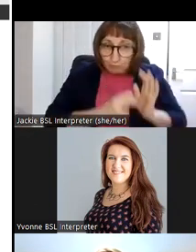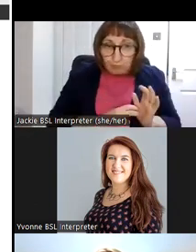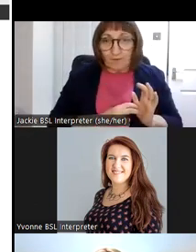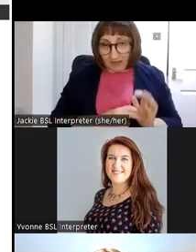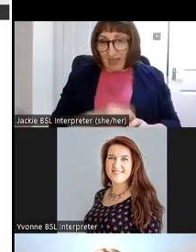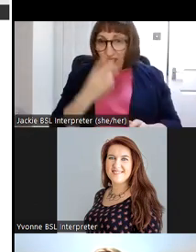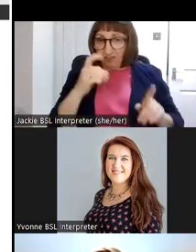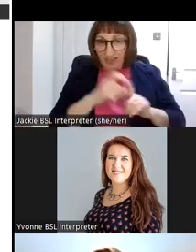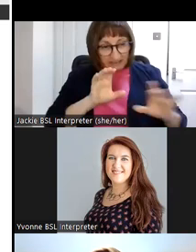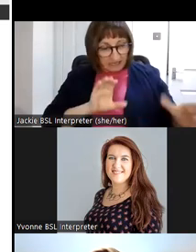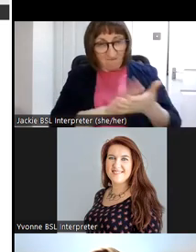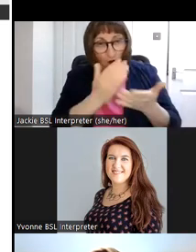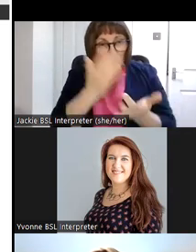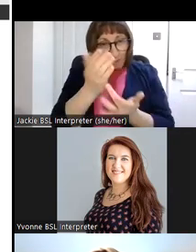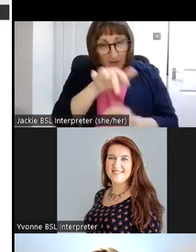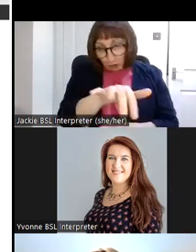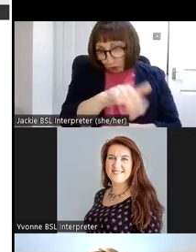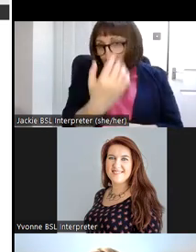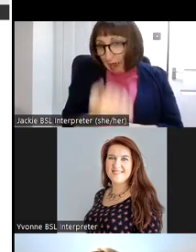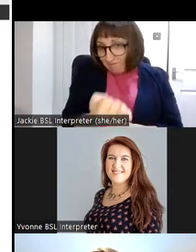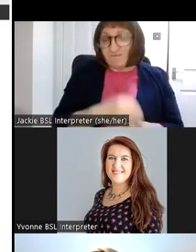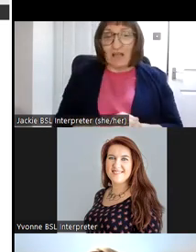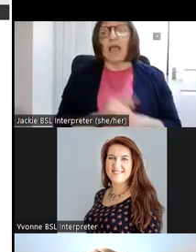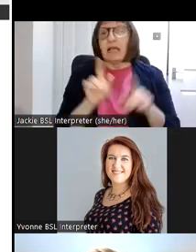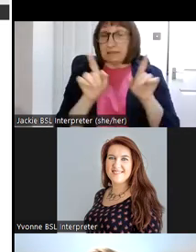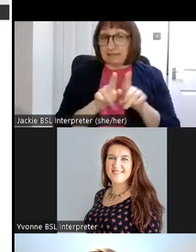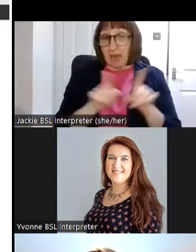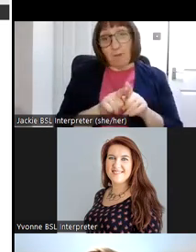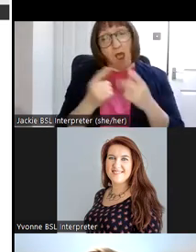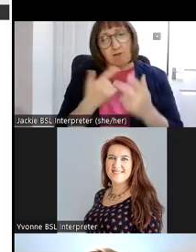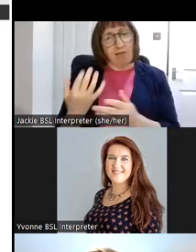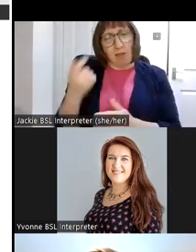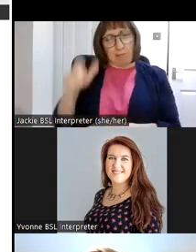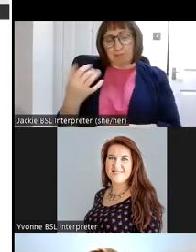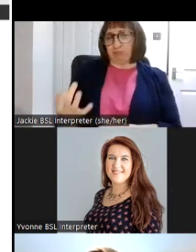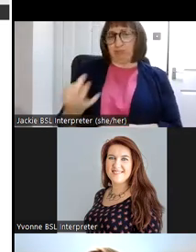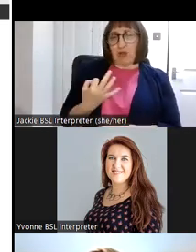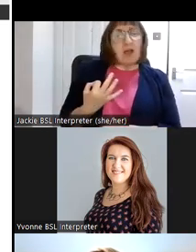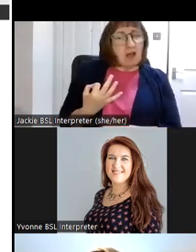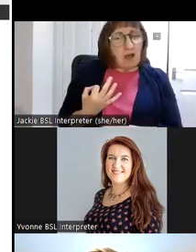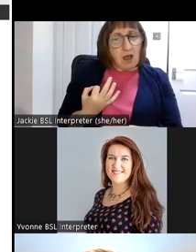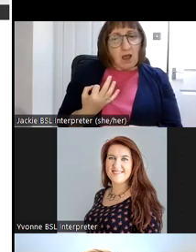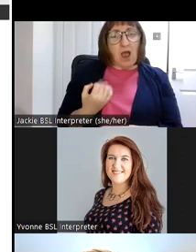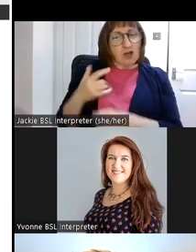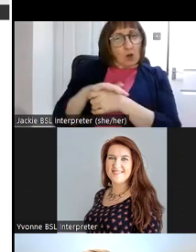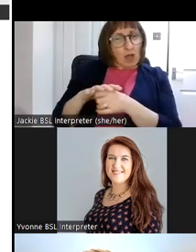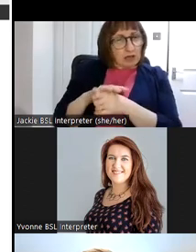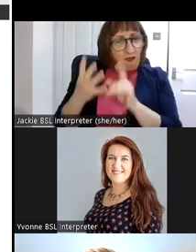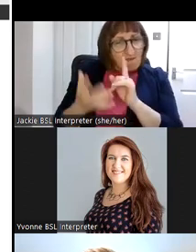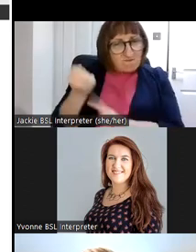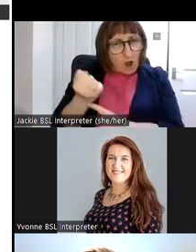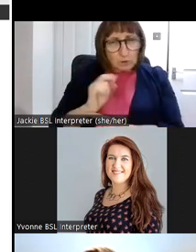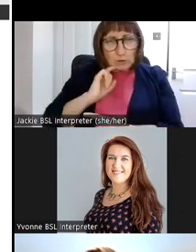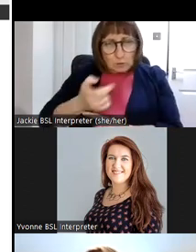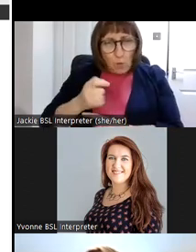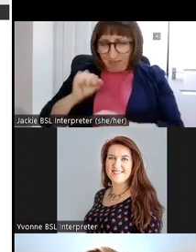3d version version in the middle and likewise again another query from uh somebody in our locality found this stone